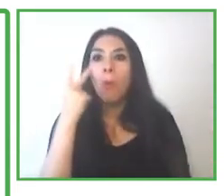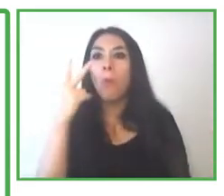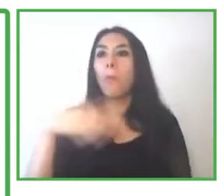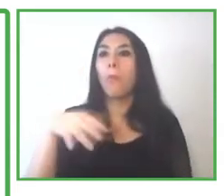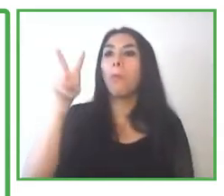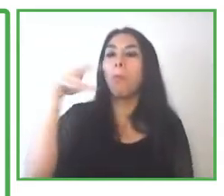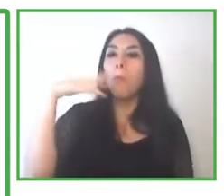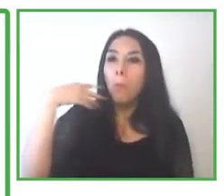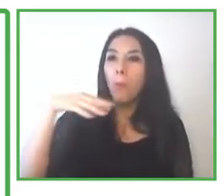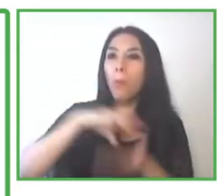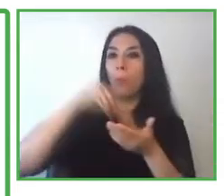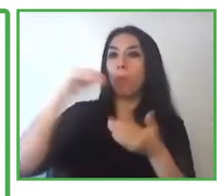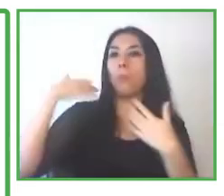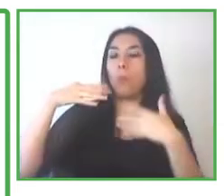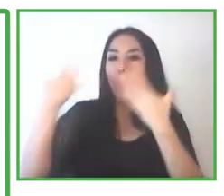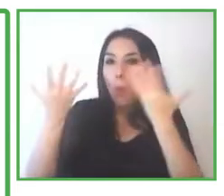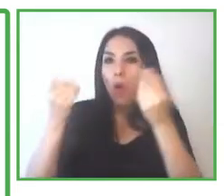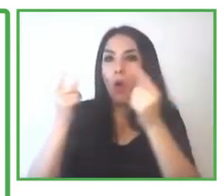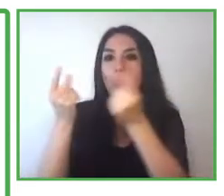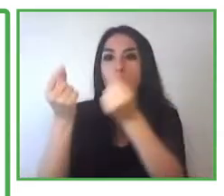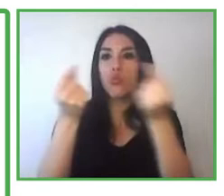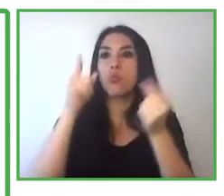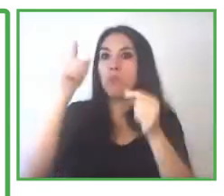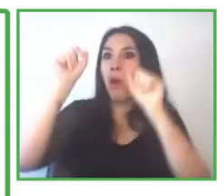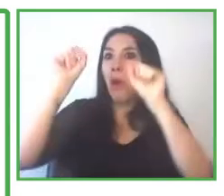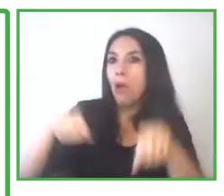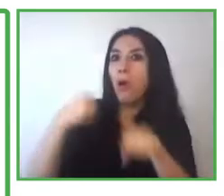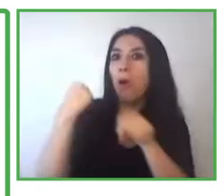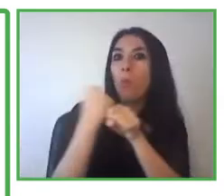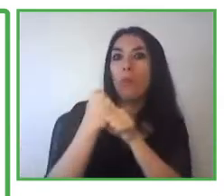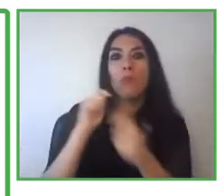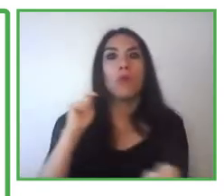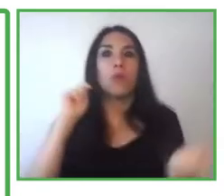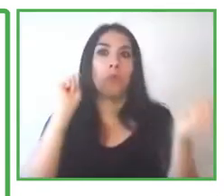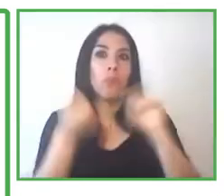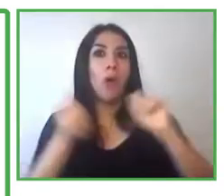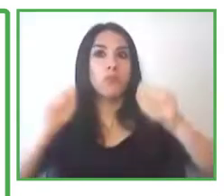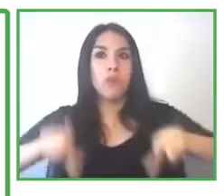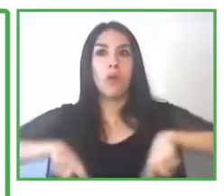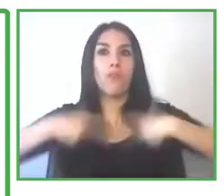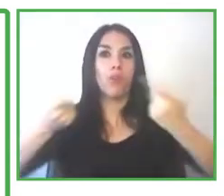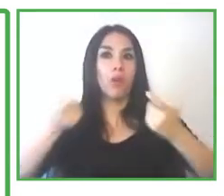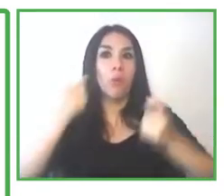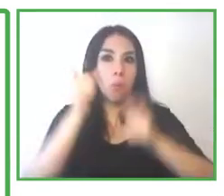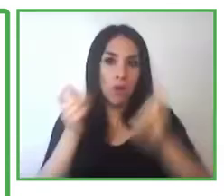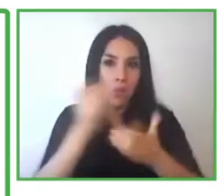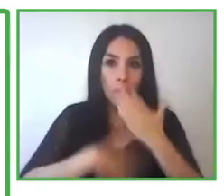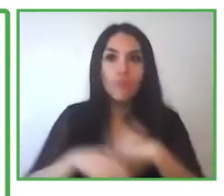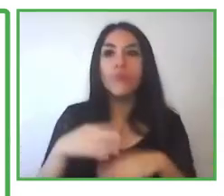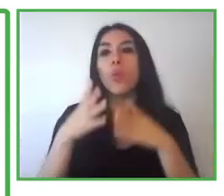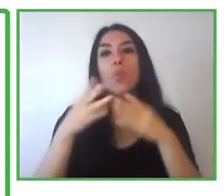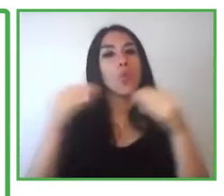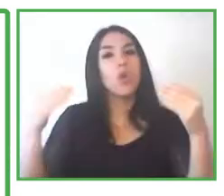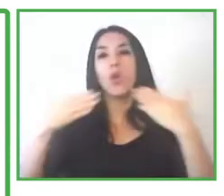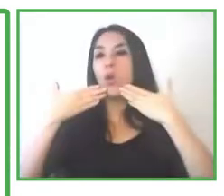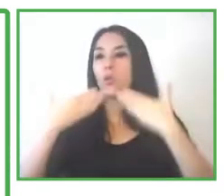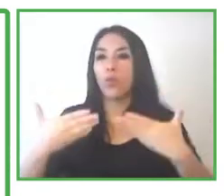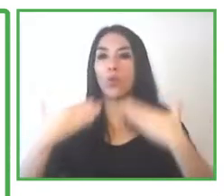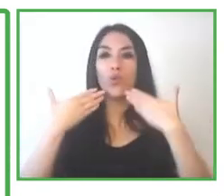more about how we can continue changing the lives of people with disabilities together. Thank you so much.